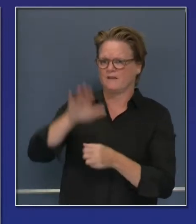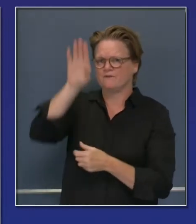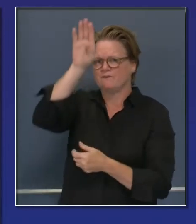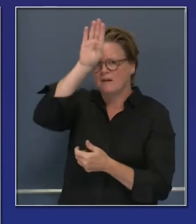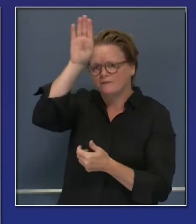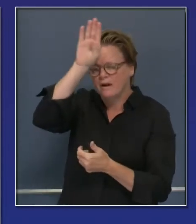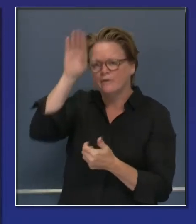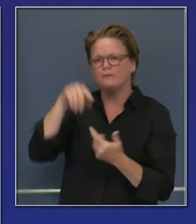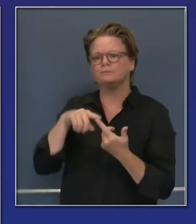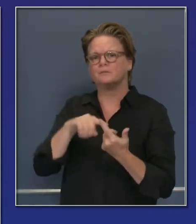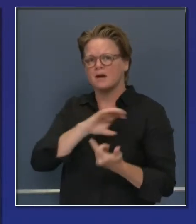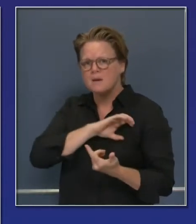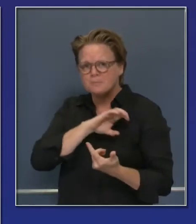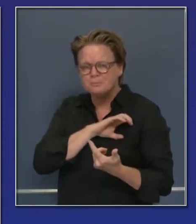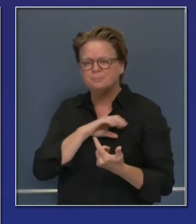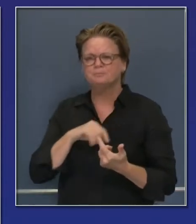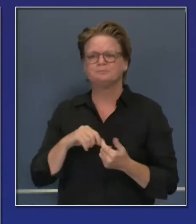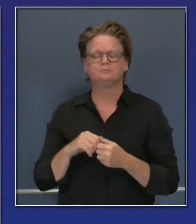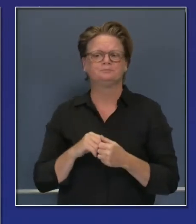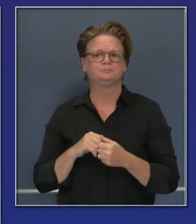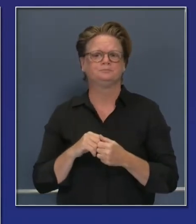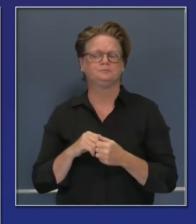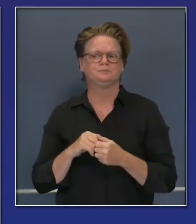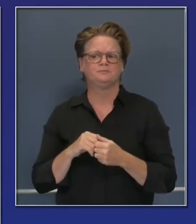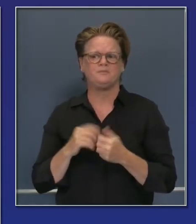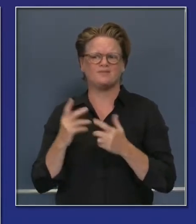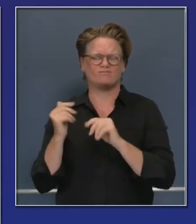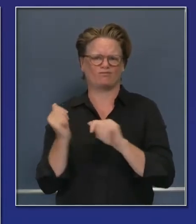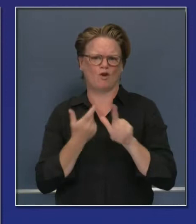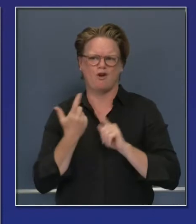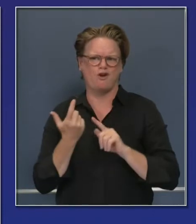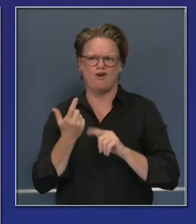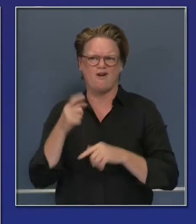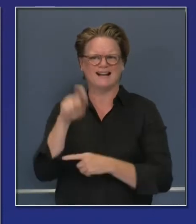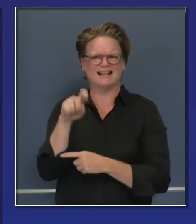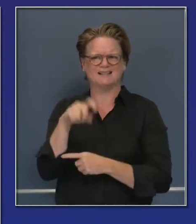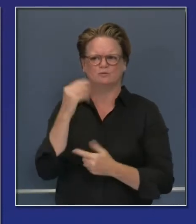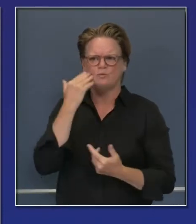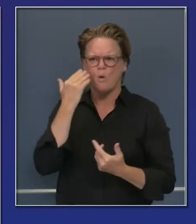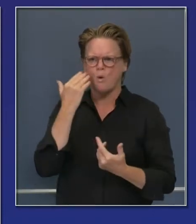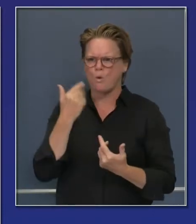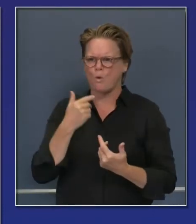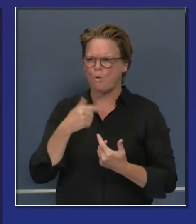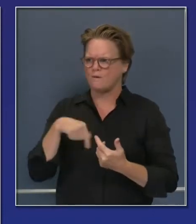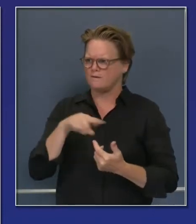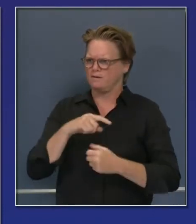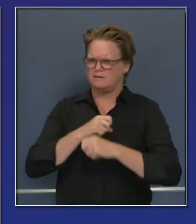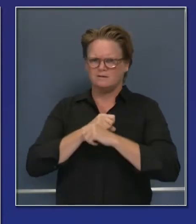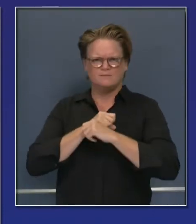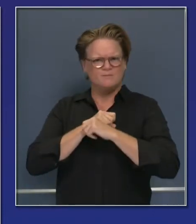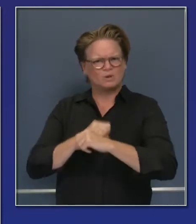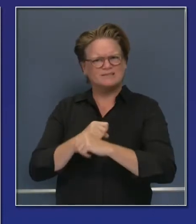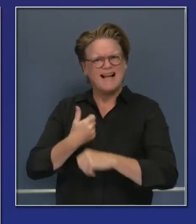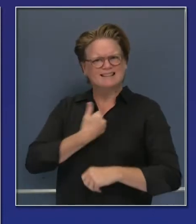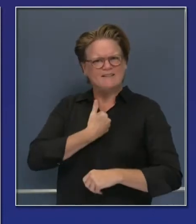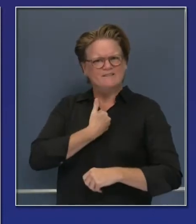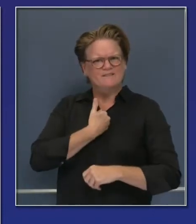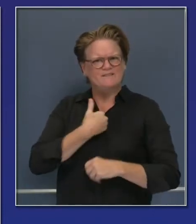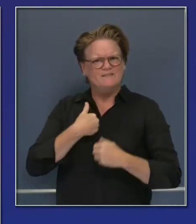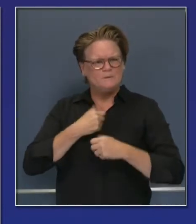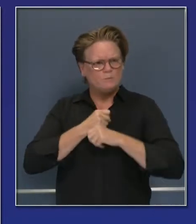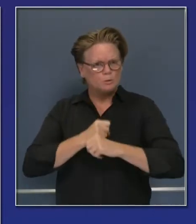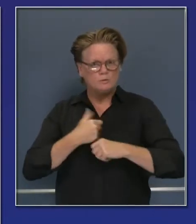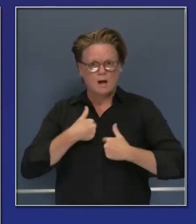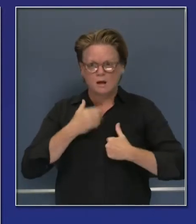and all the county EMS people that are out there, the ability to have